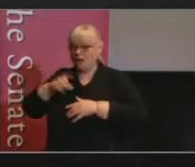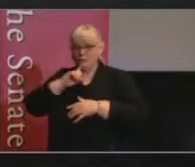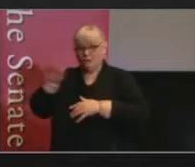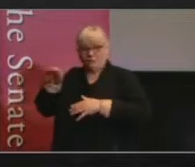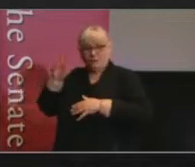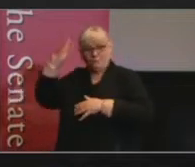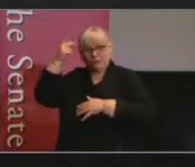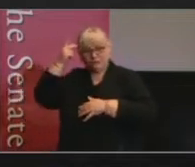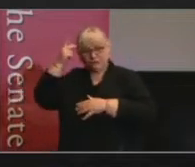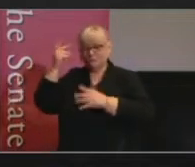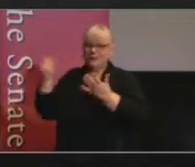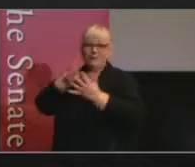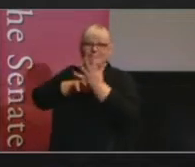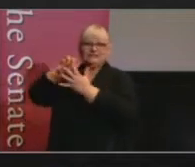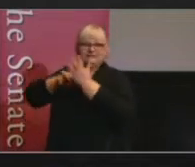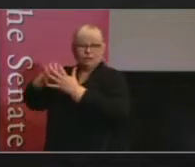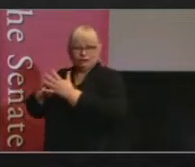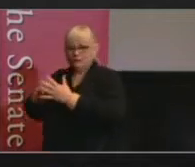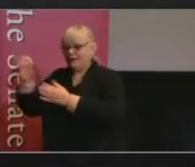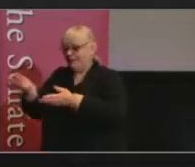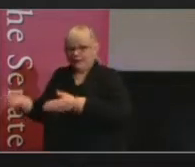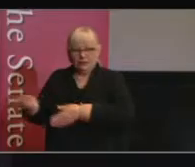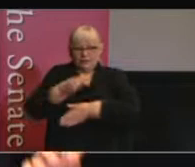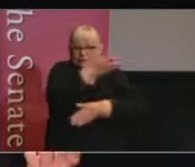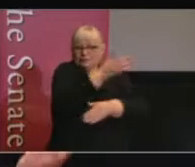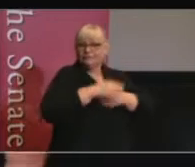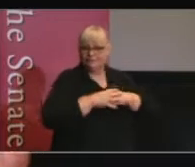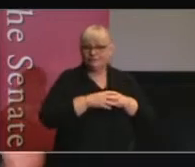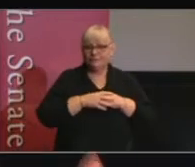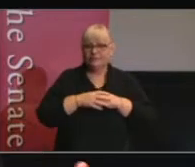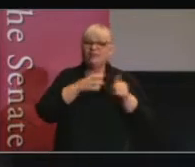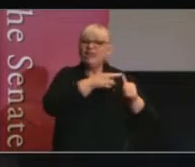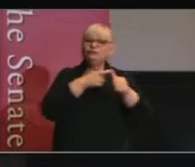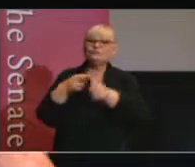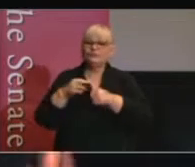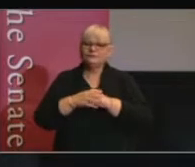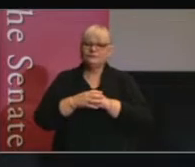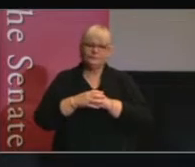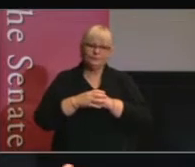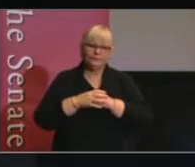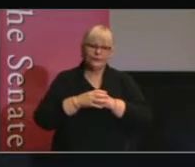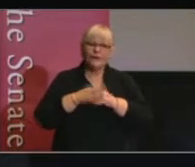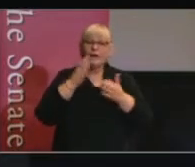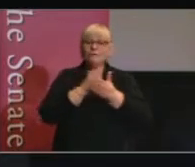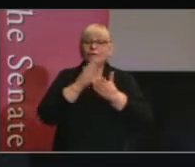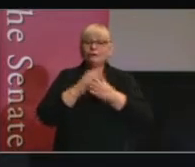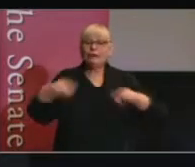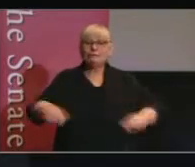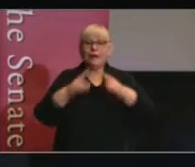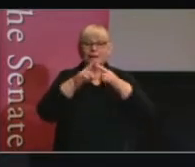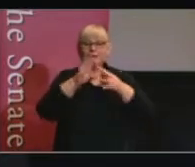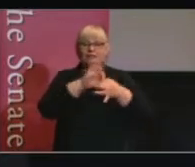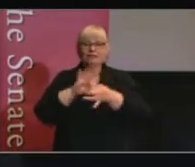petition and the parliament responds in some way. But actually the concept of parliamentary engagement